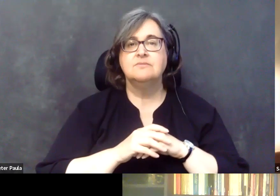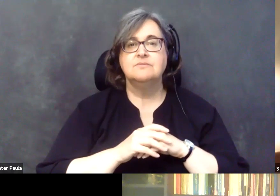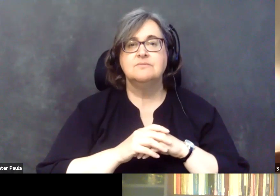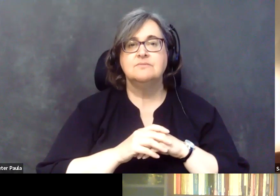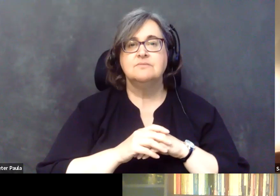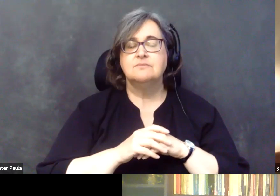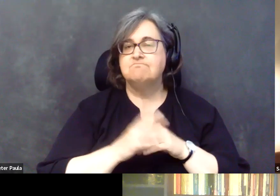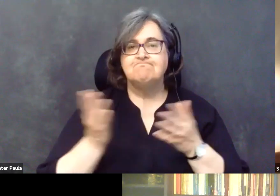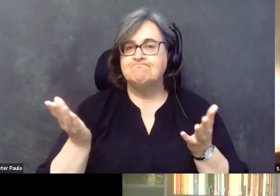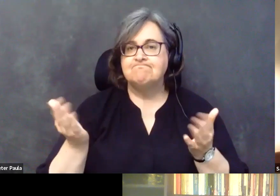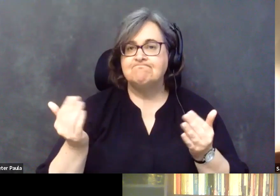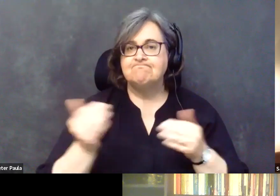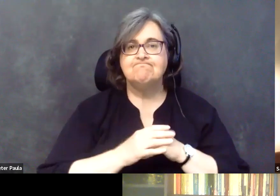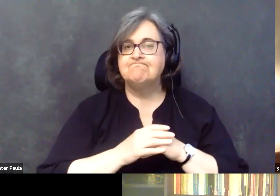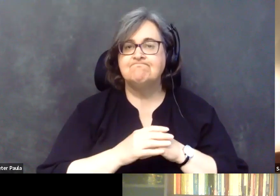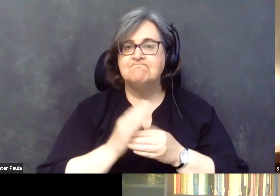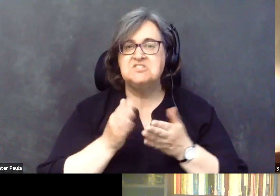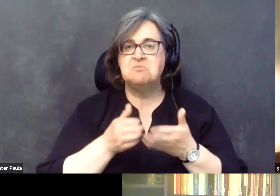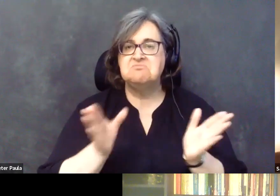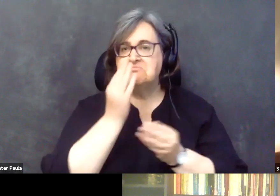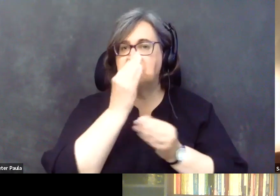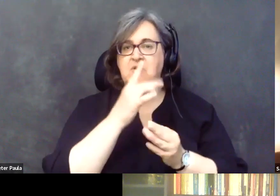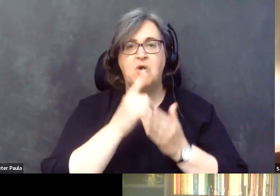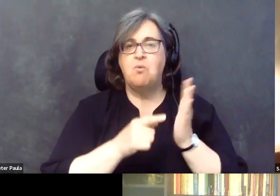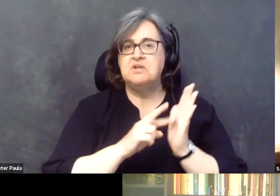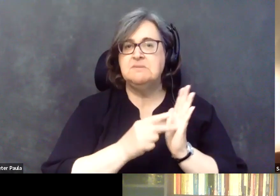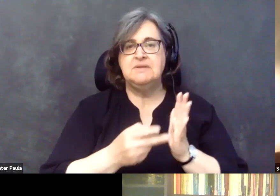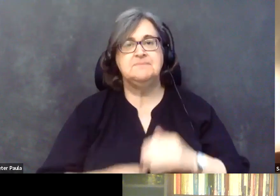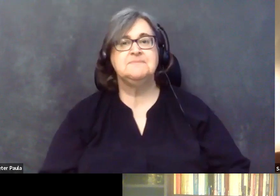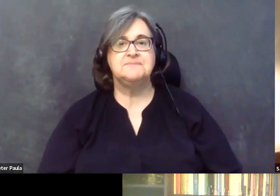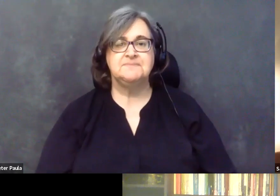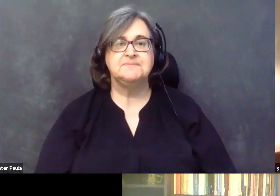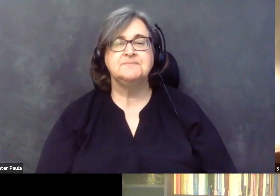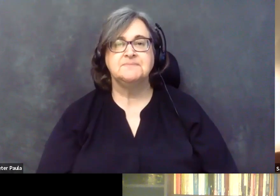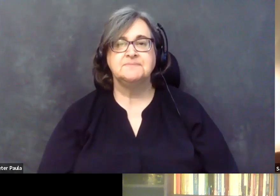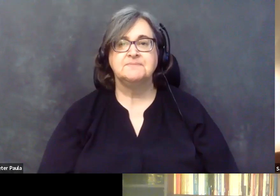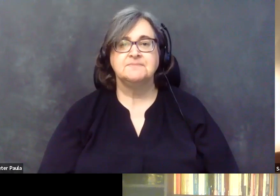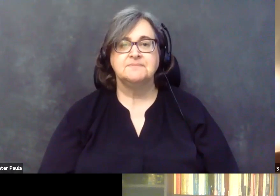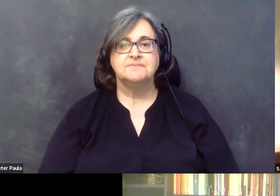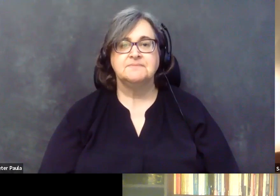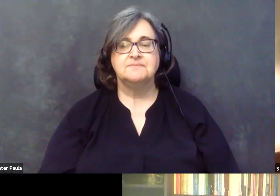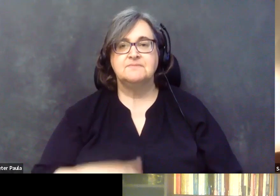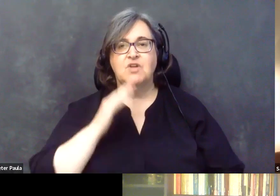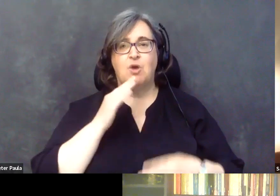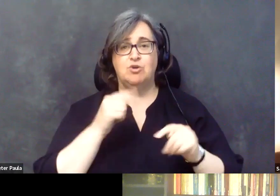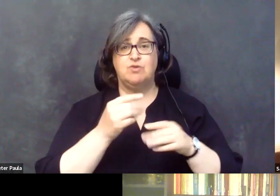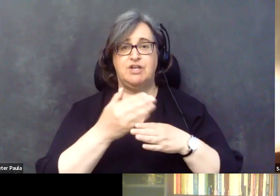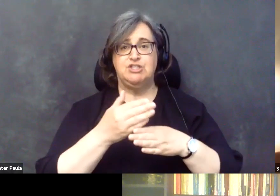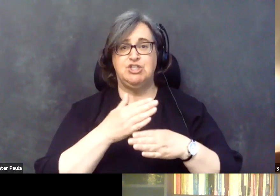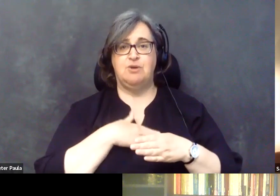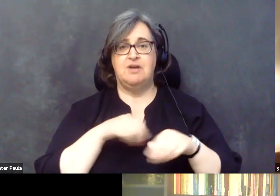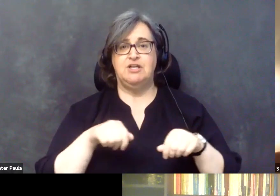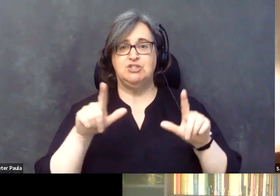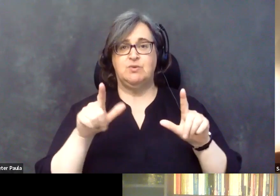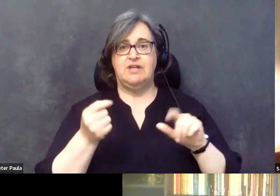Sure. Give us a bit of an overview on what it actually is. I'll try and share my screen a little bit